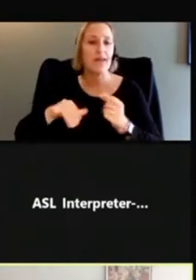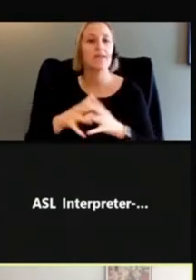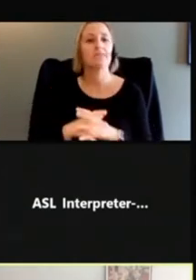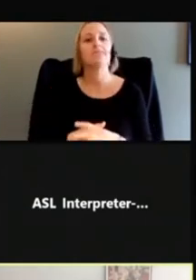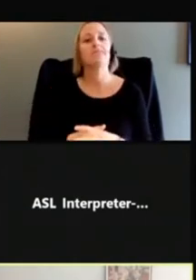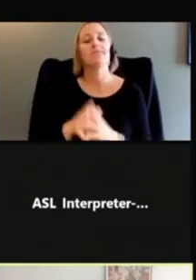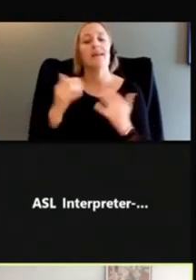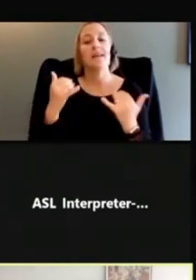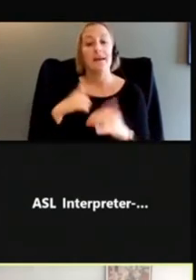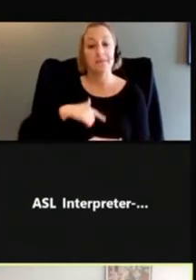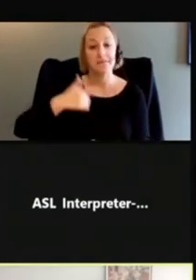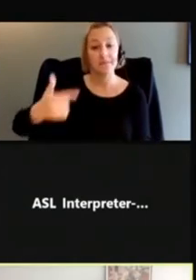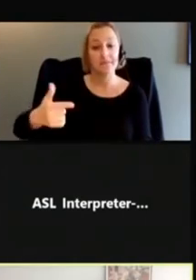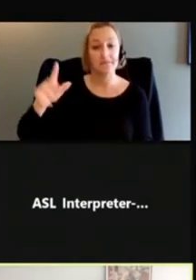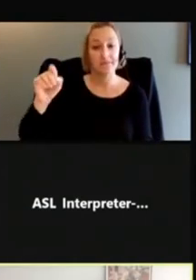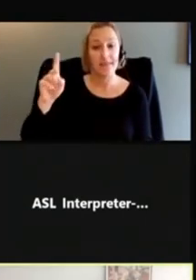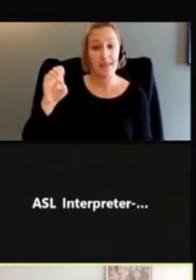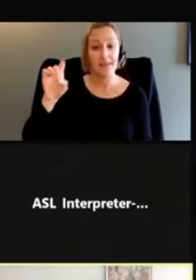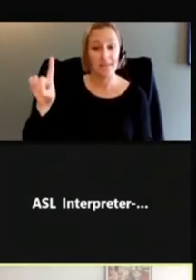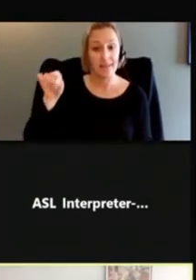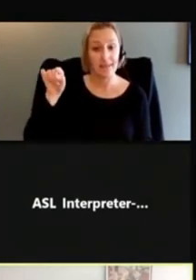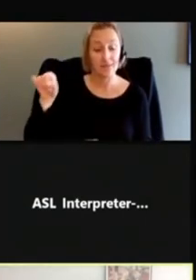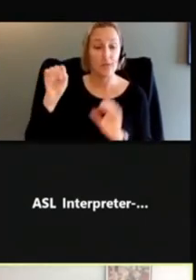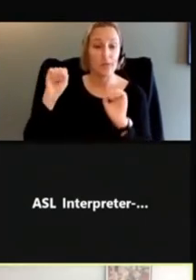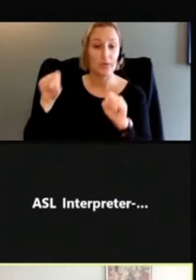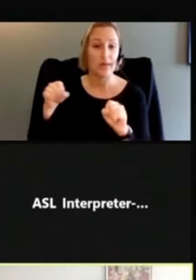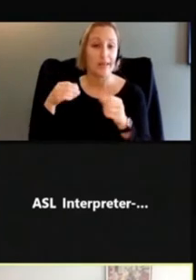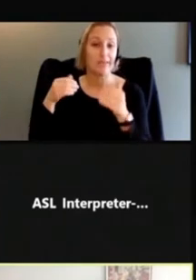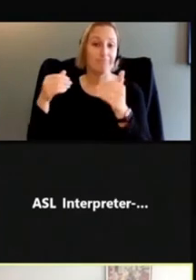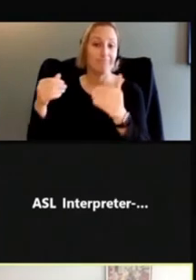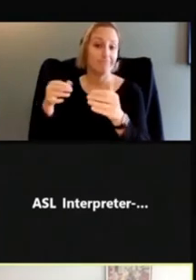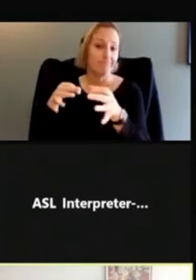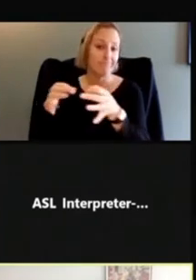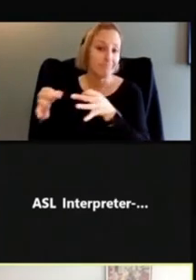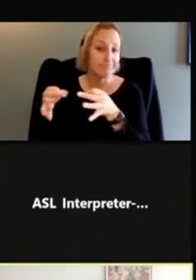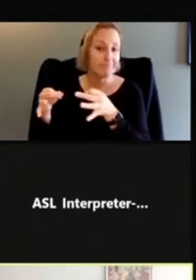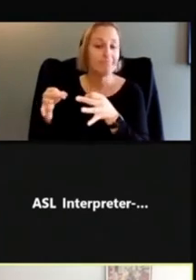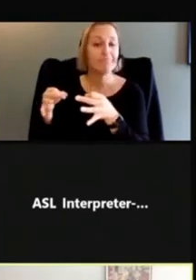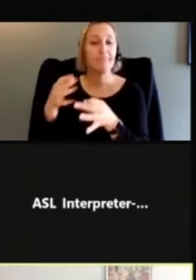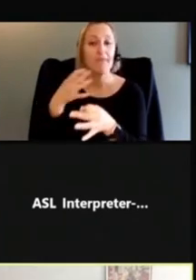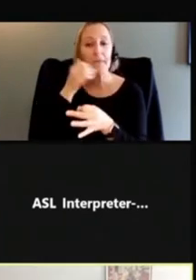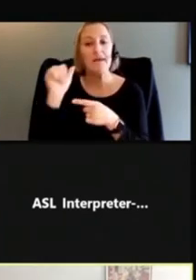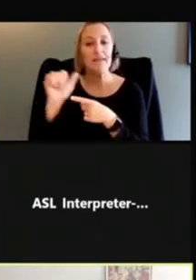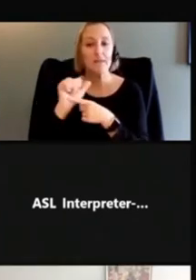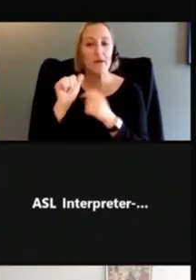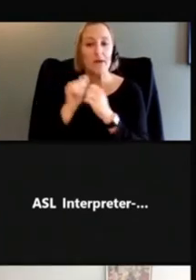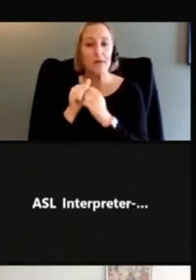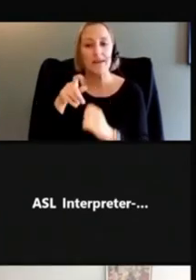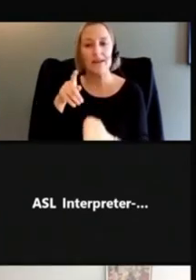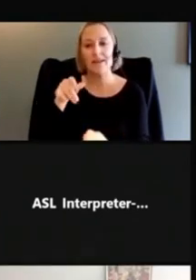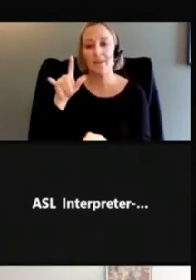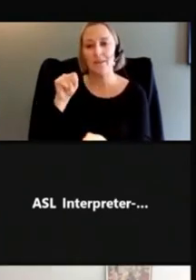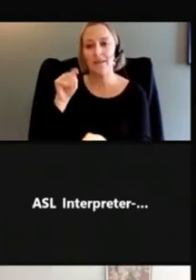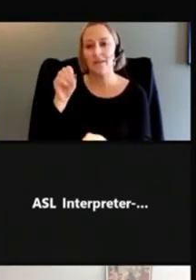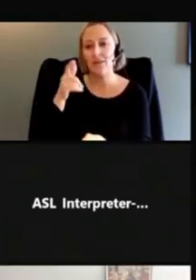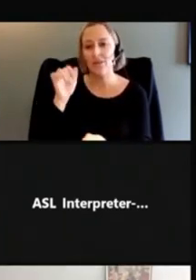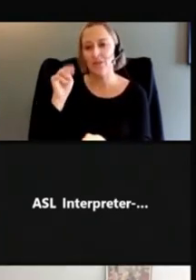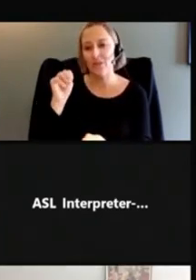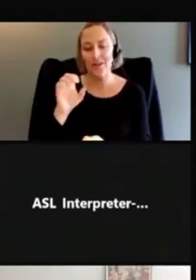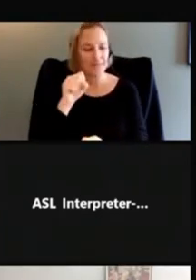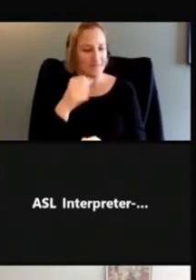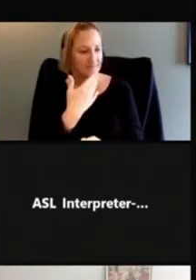to you, David, to quickly go through our pictogram best practices. Yeah, thanks, Kathleen.